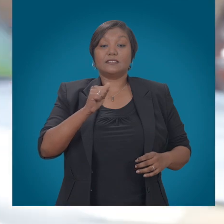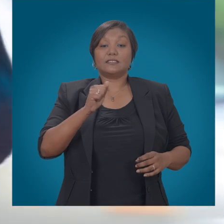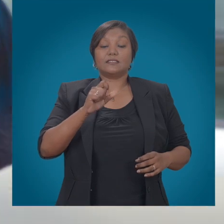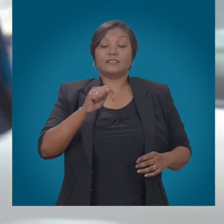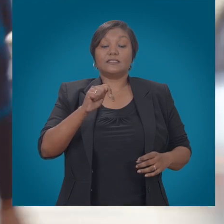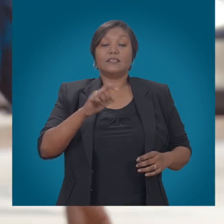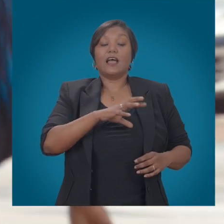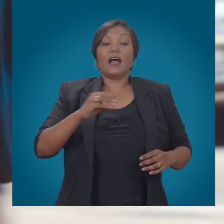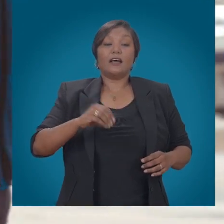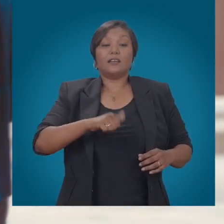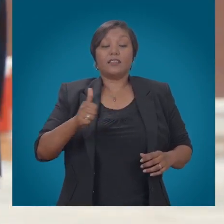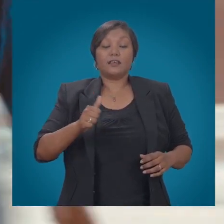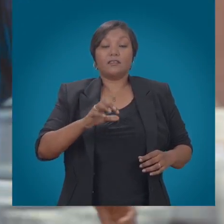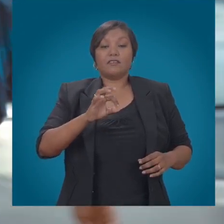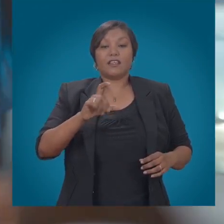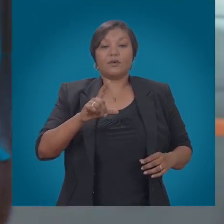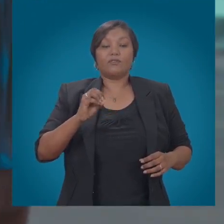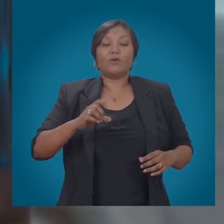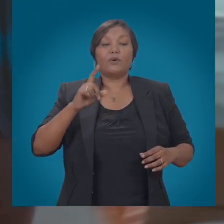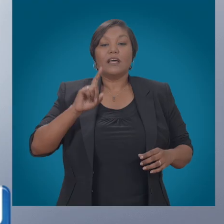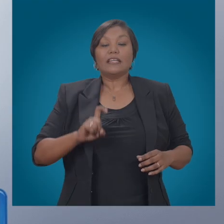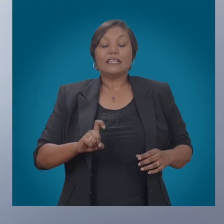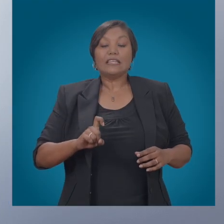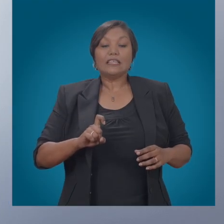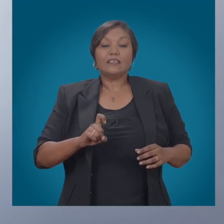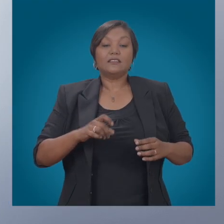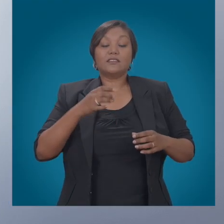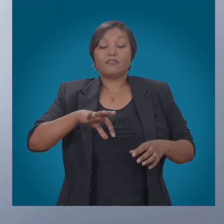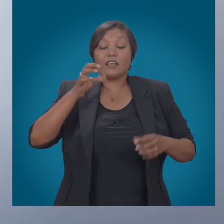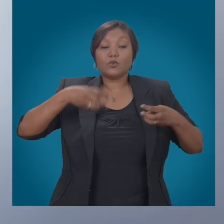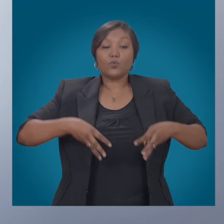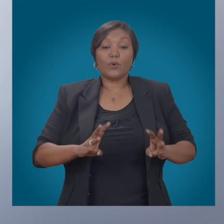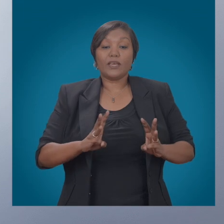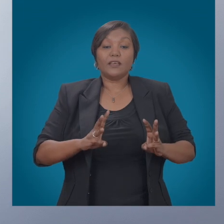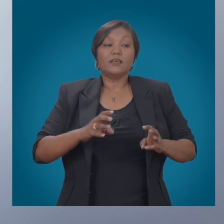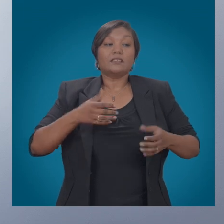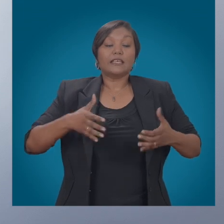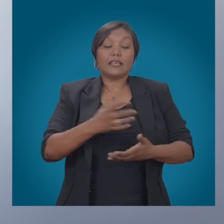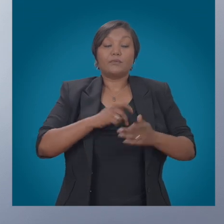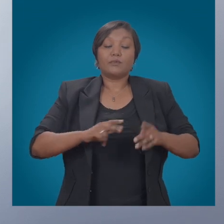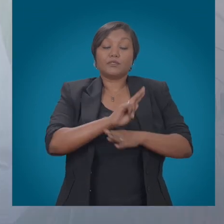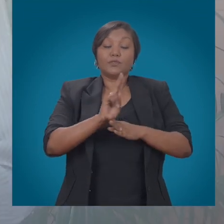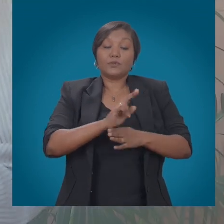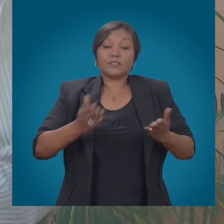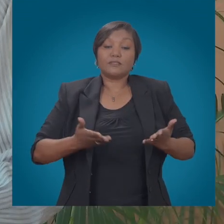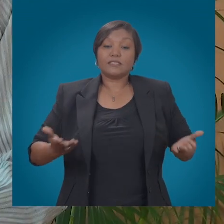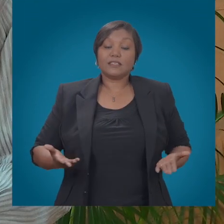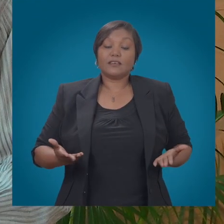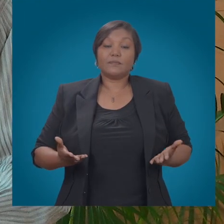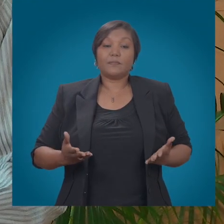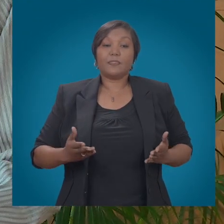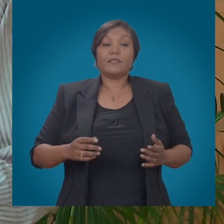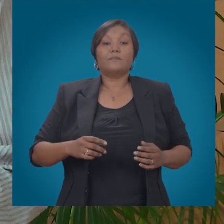billowing consumer demand for popular communications options like Skype and Facebook Messenger among others. Embracing an